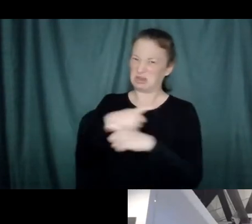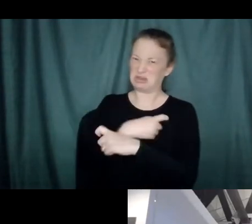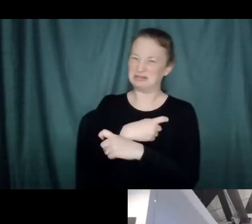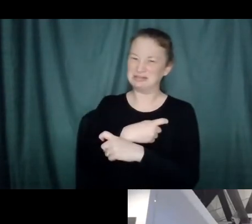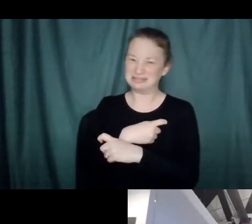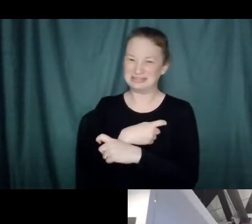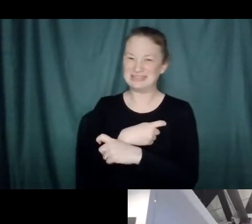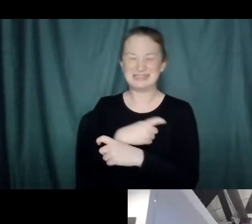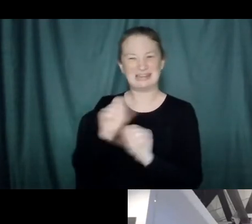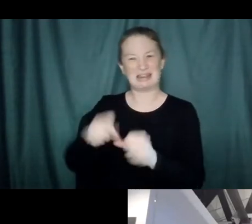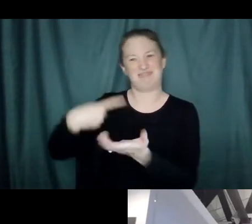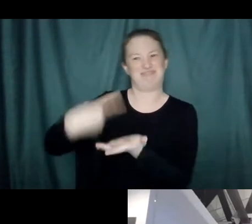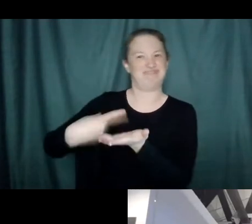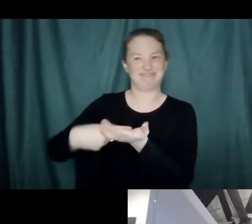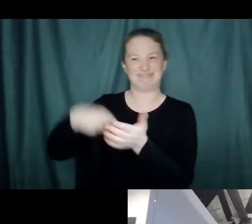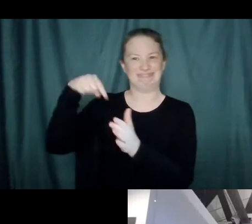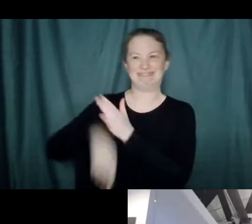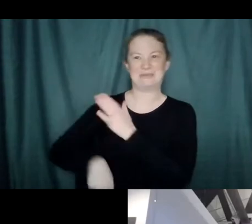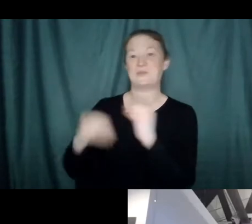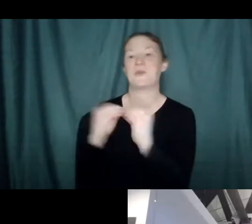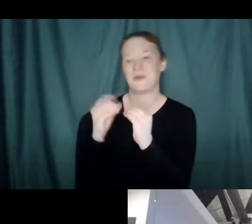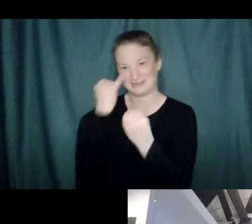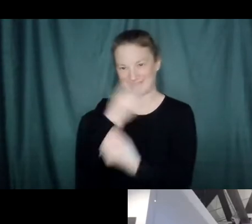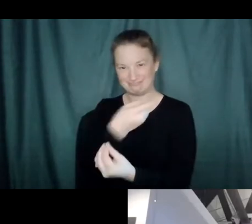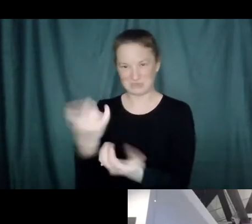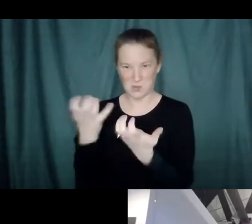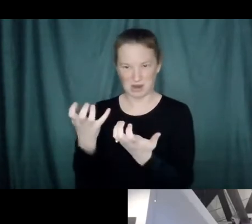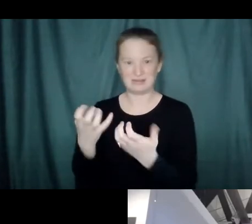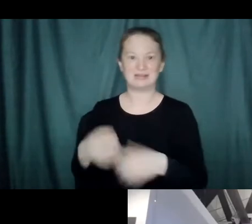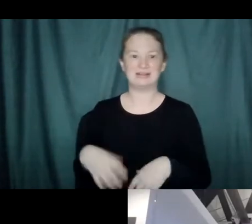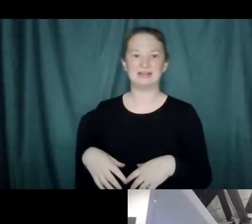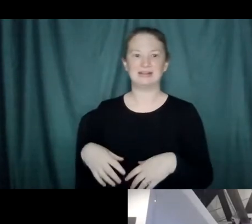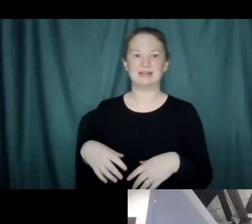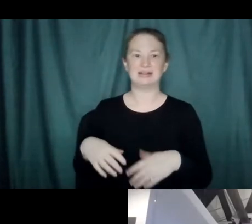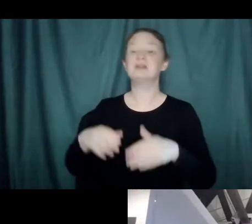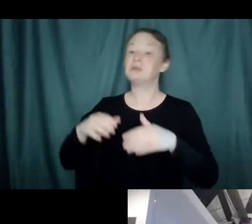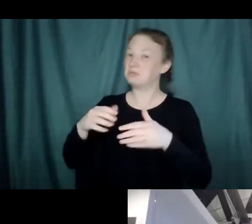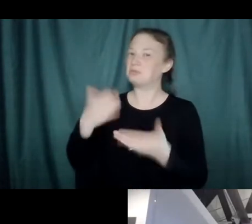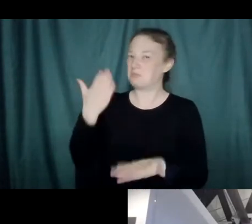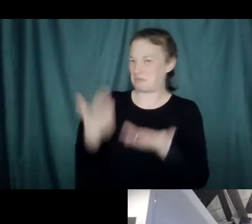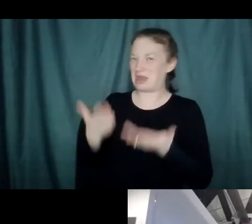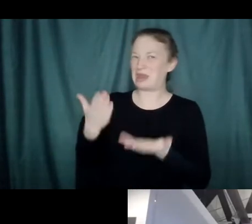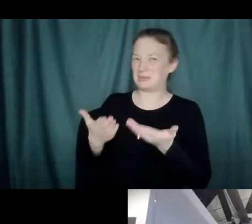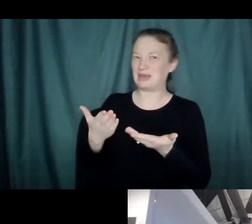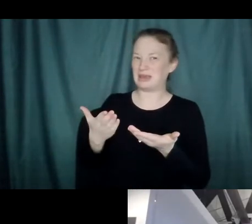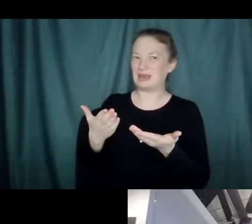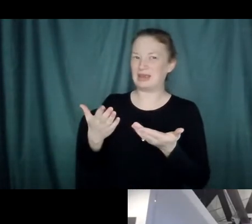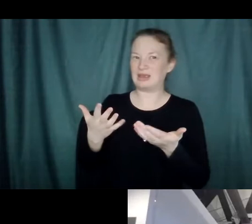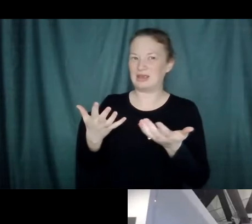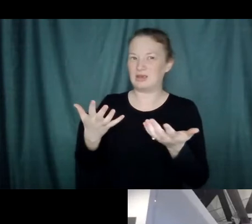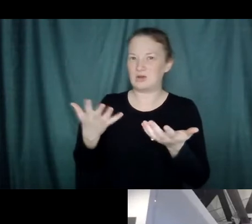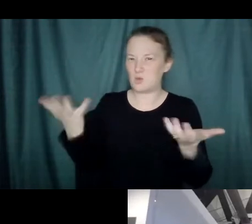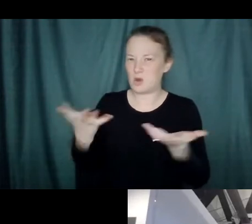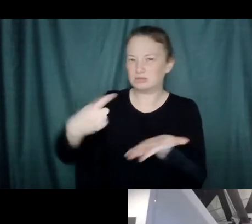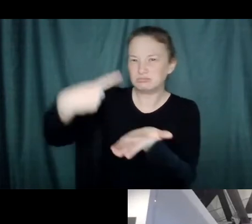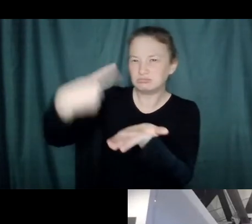We can talk more about that if people want to. Yeah. Yeah. I think after introductions, we might want to do, like, what is an immune system